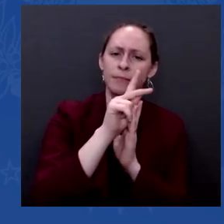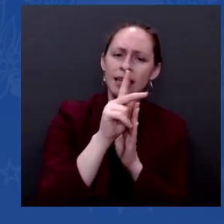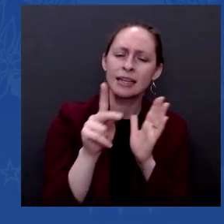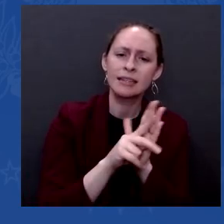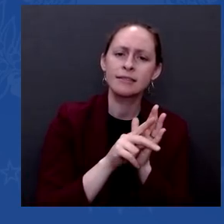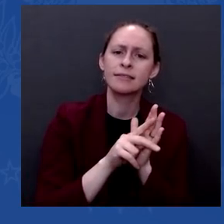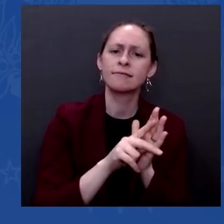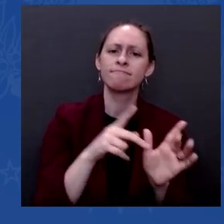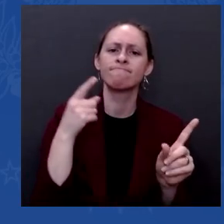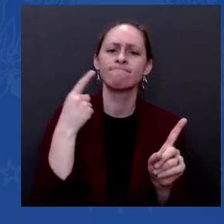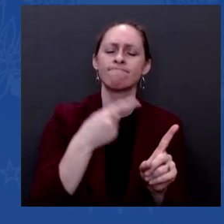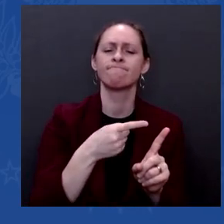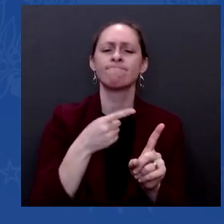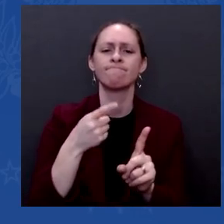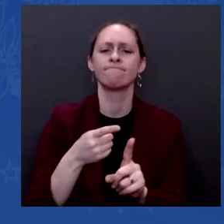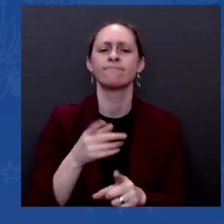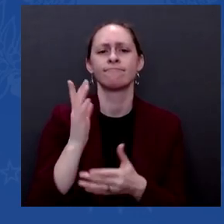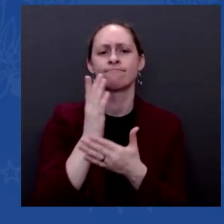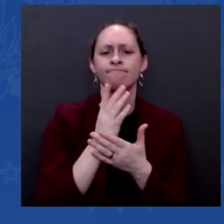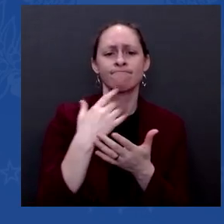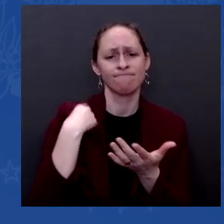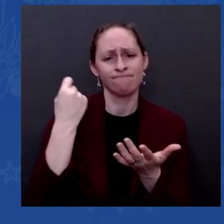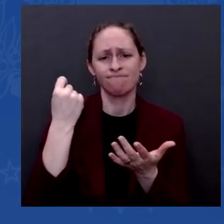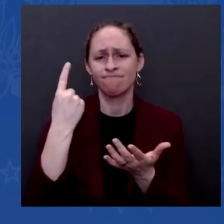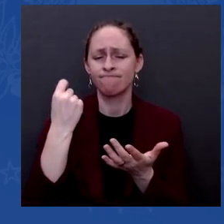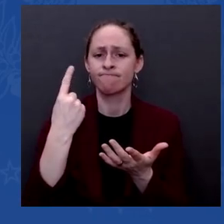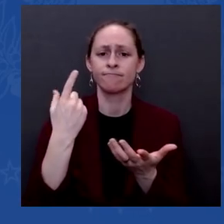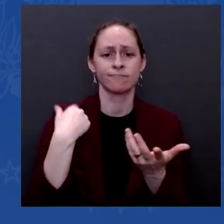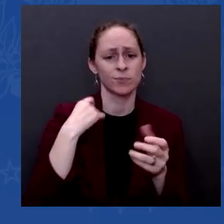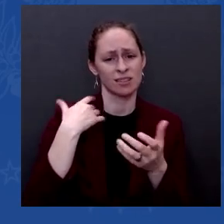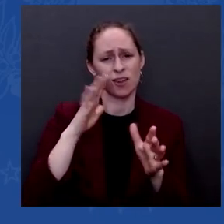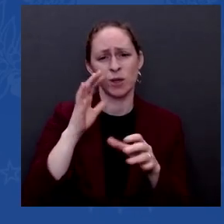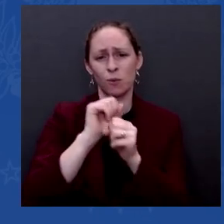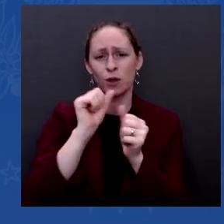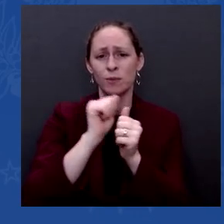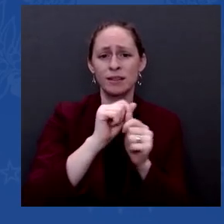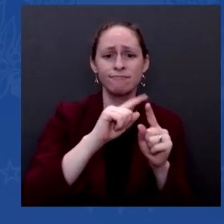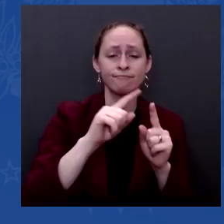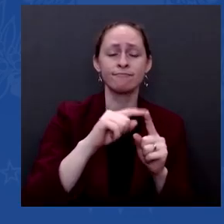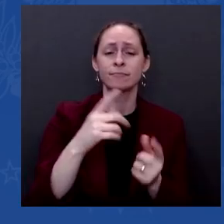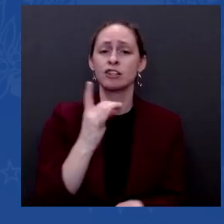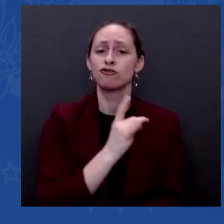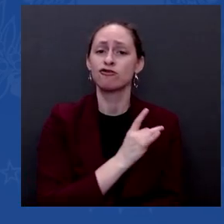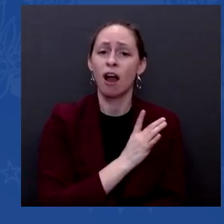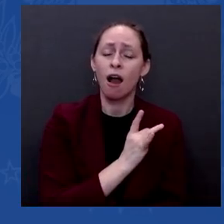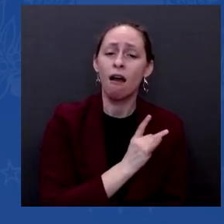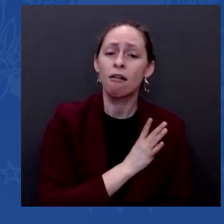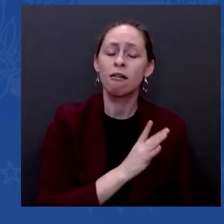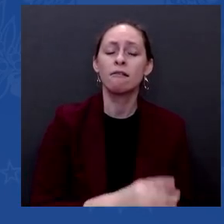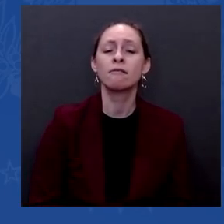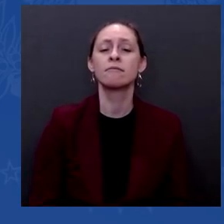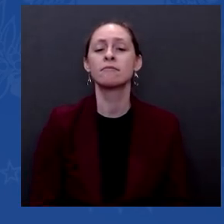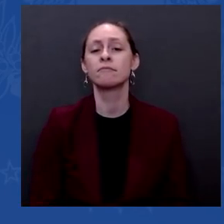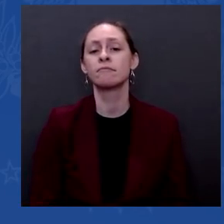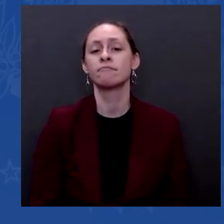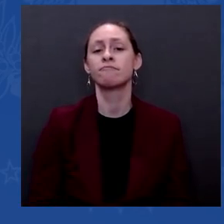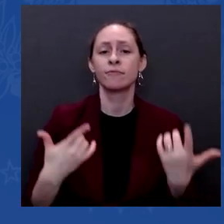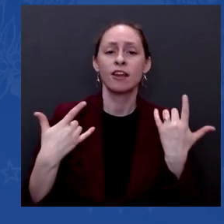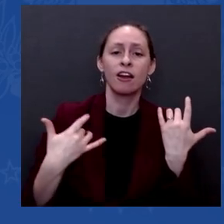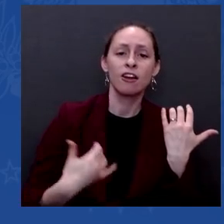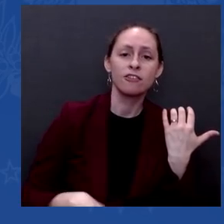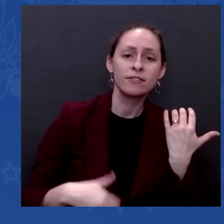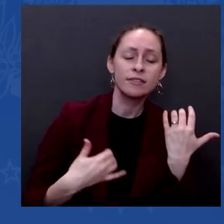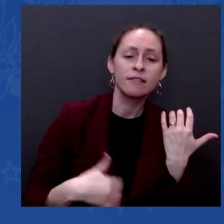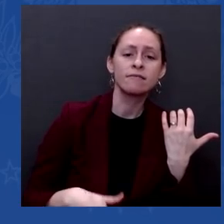thing in Chile and not the same thing, but with Chile as well as Argentina. So, look, I made a